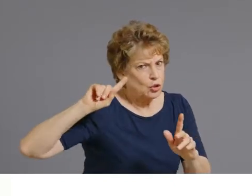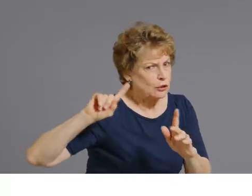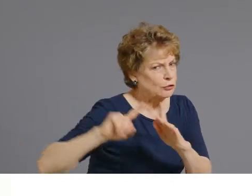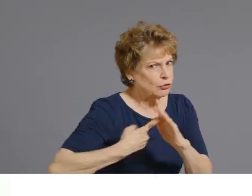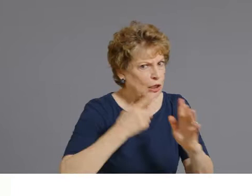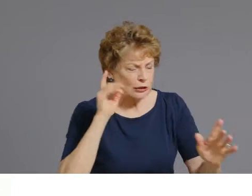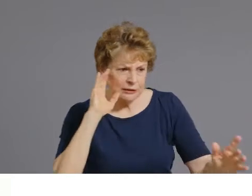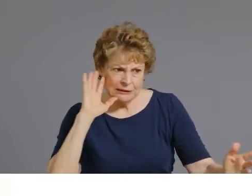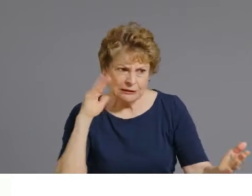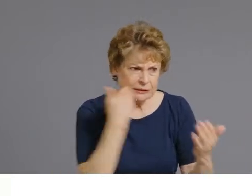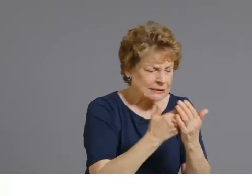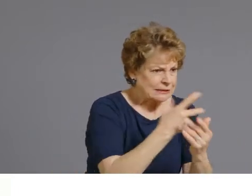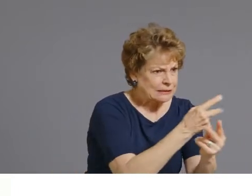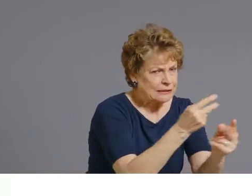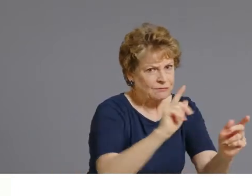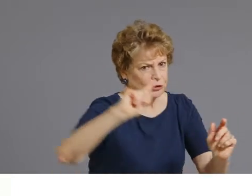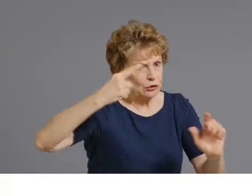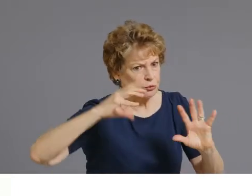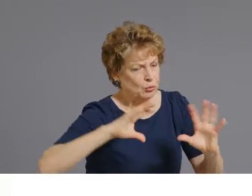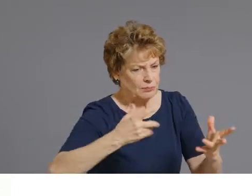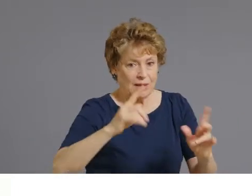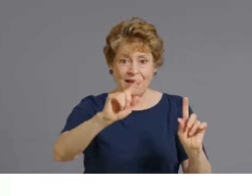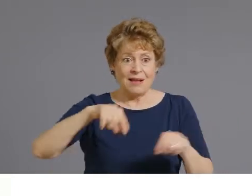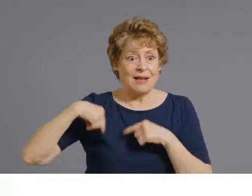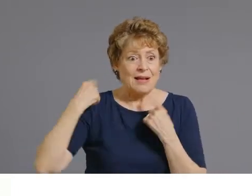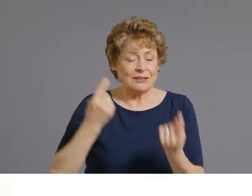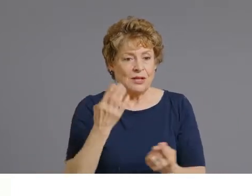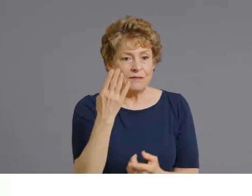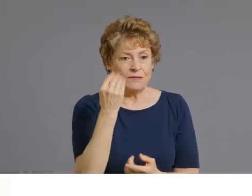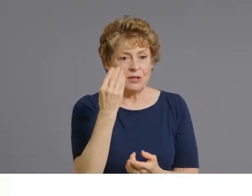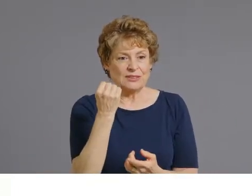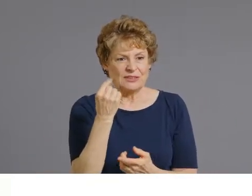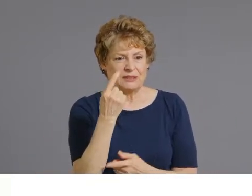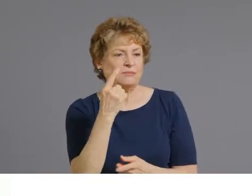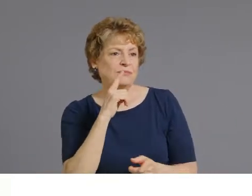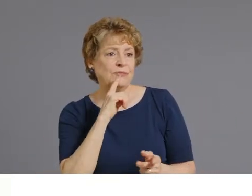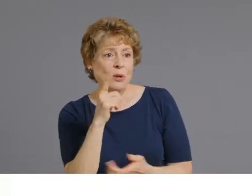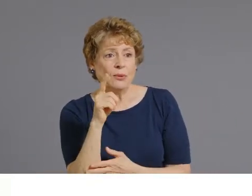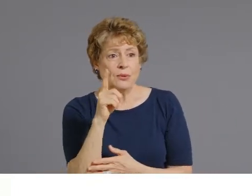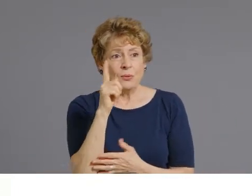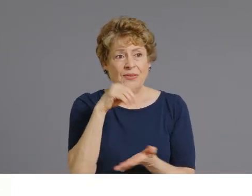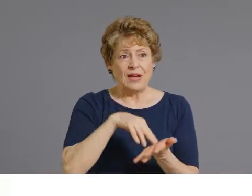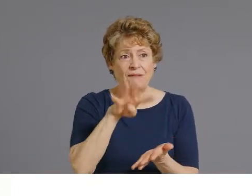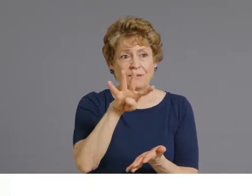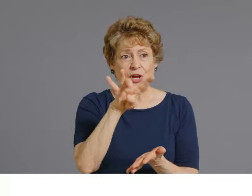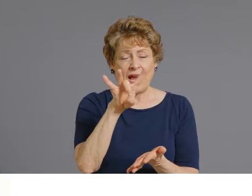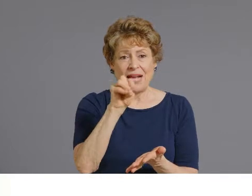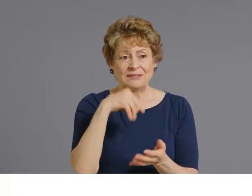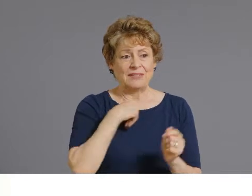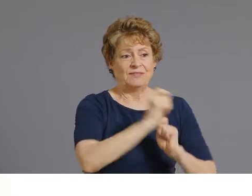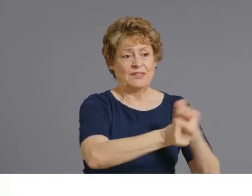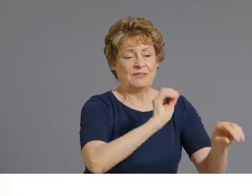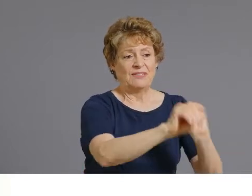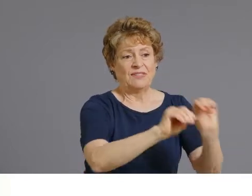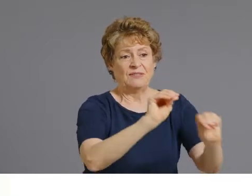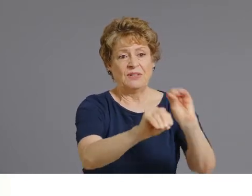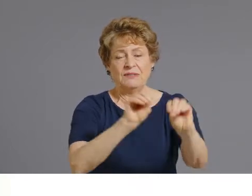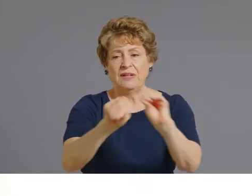1480 long term care facilities did receive vaccination from the CDC long term care partner pharmacy partnership program.